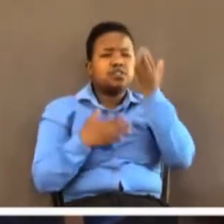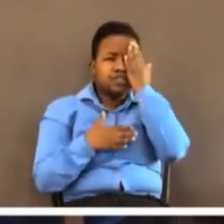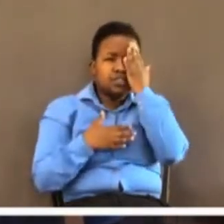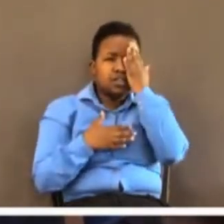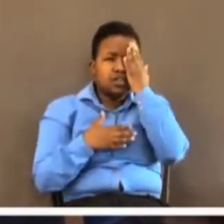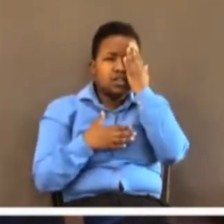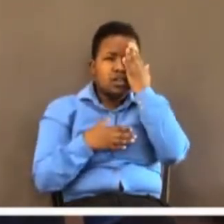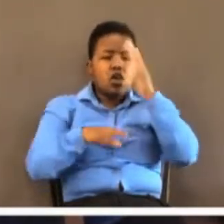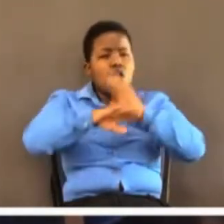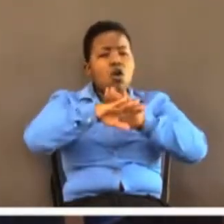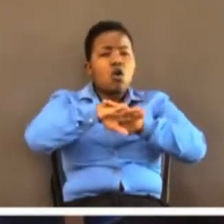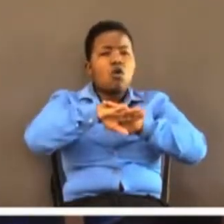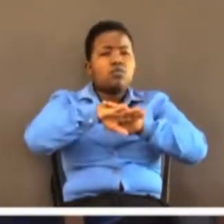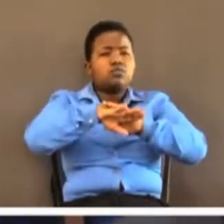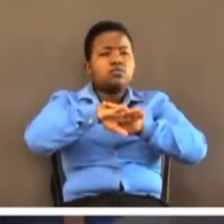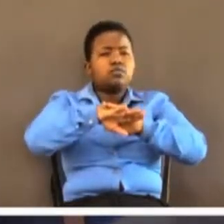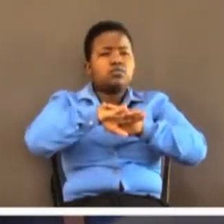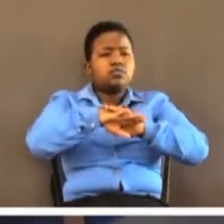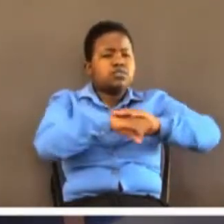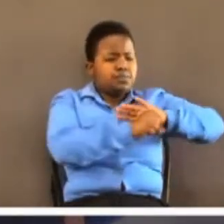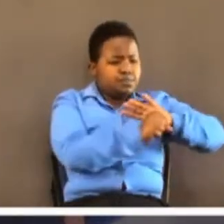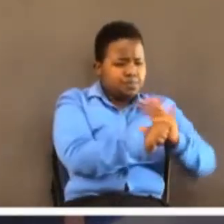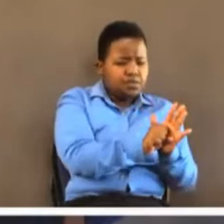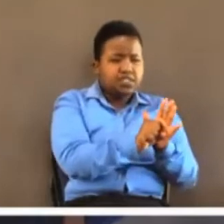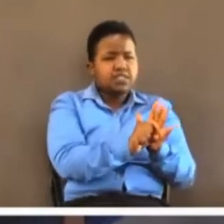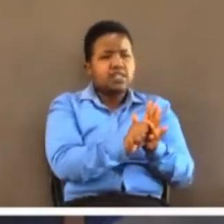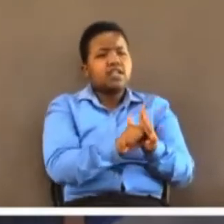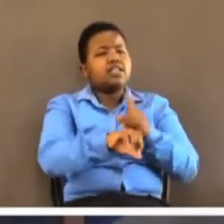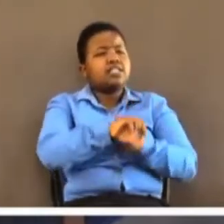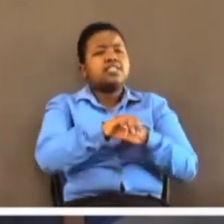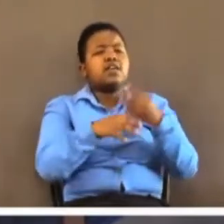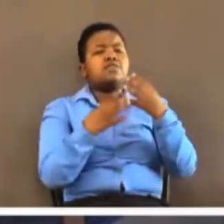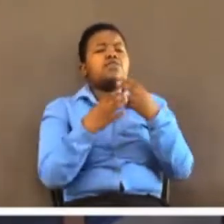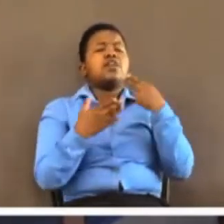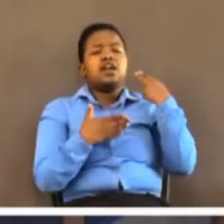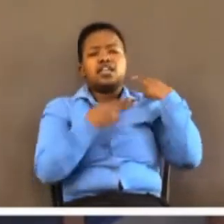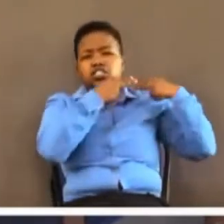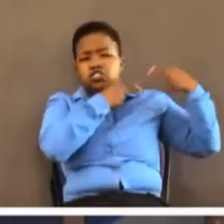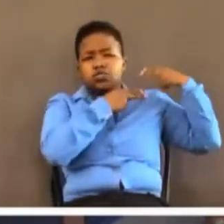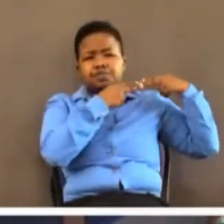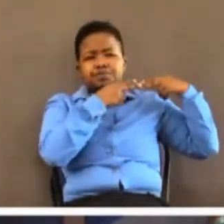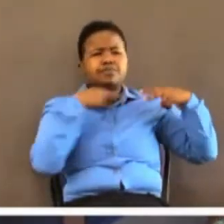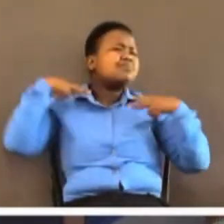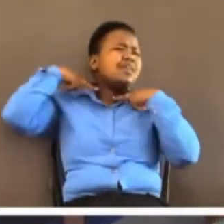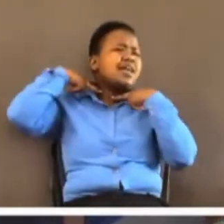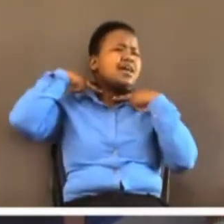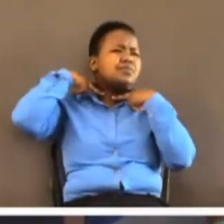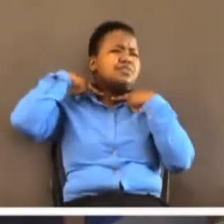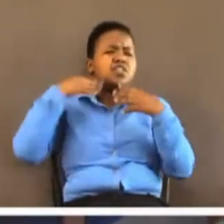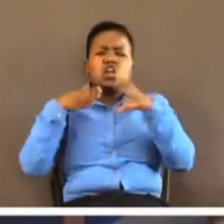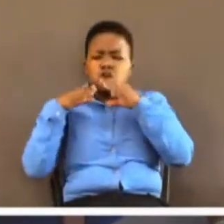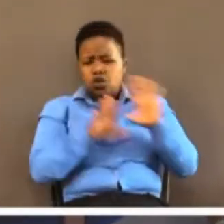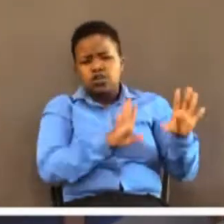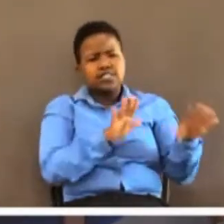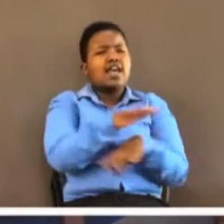bleak period of their history. They are in captivity. They have lost everything they thought